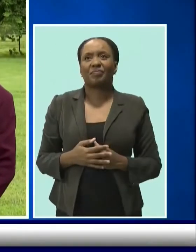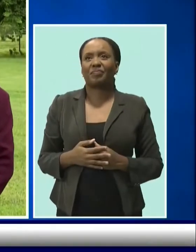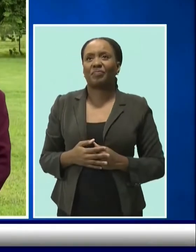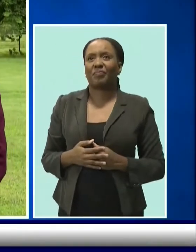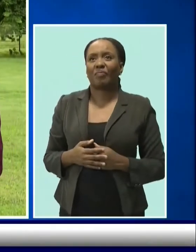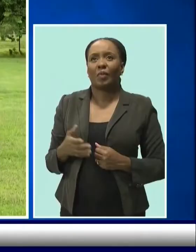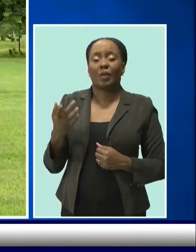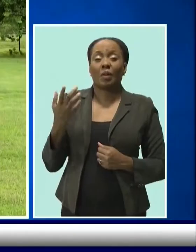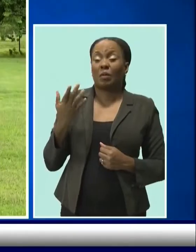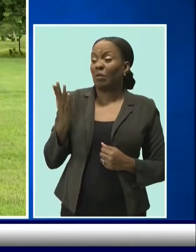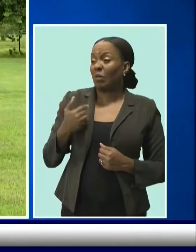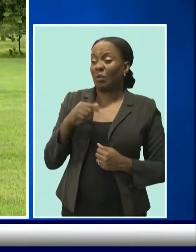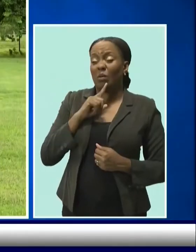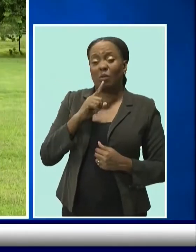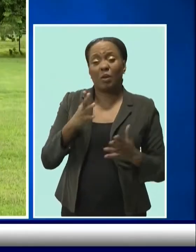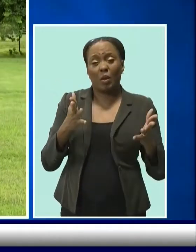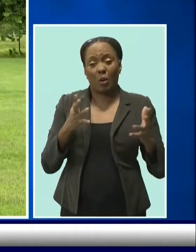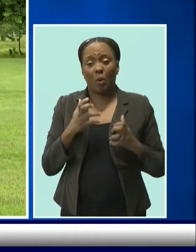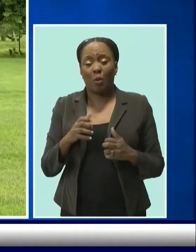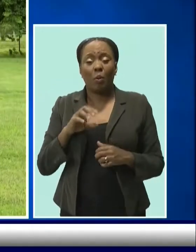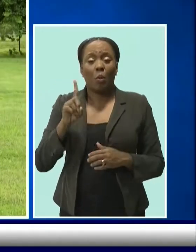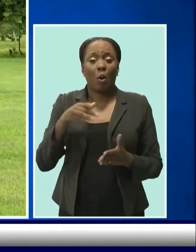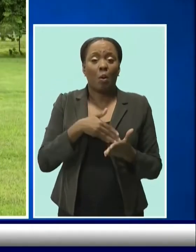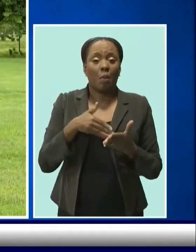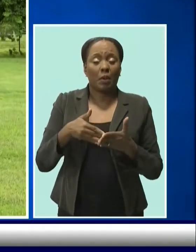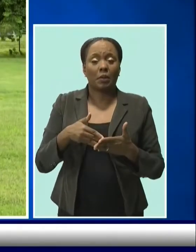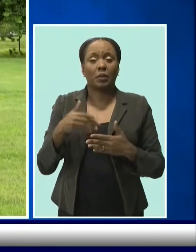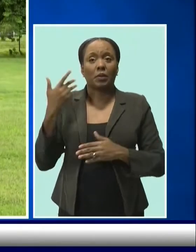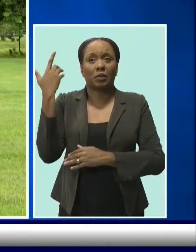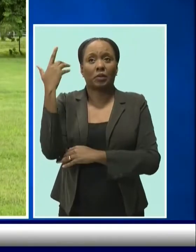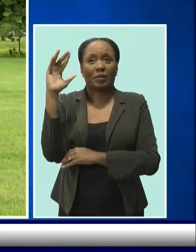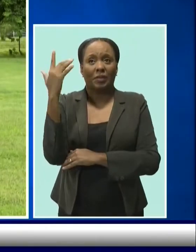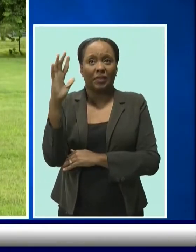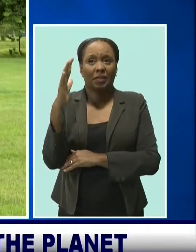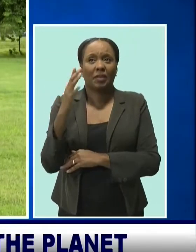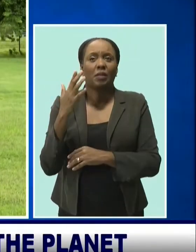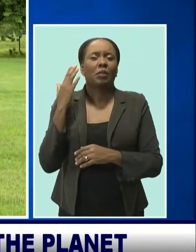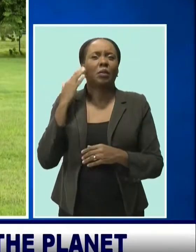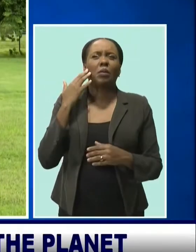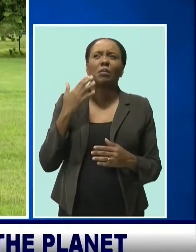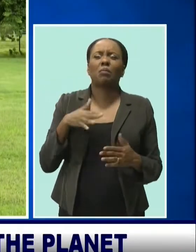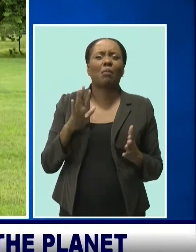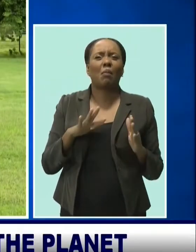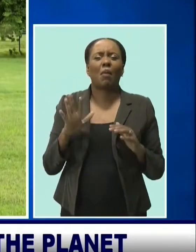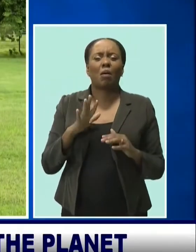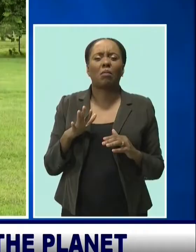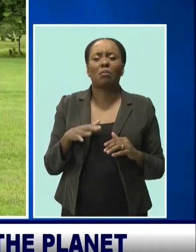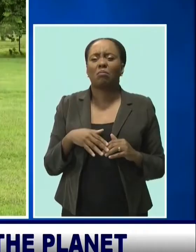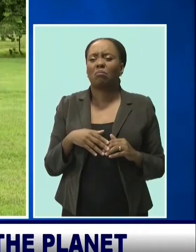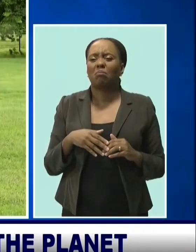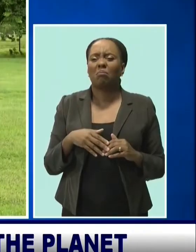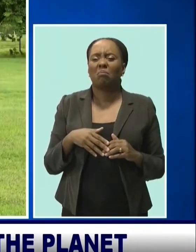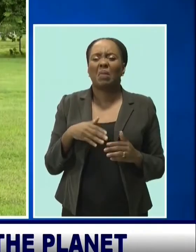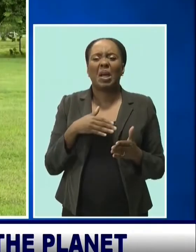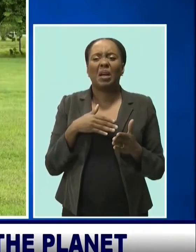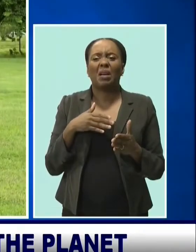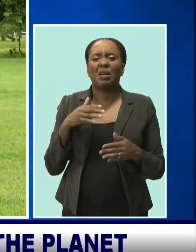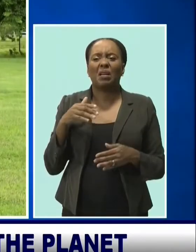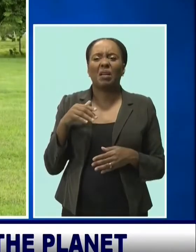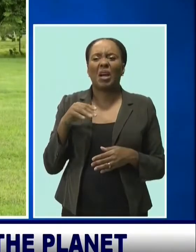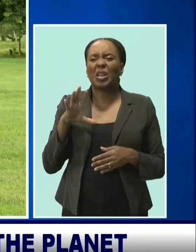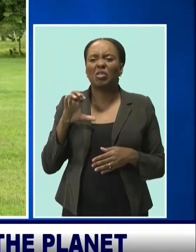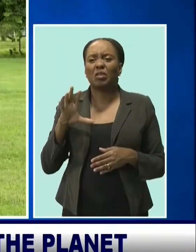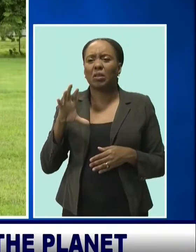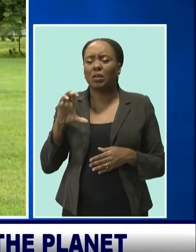one million trees around Barbados. We have gone up in the hundreds of thousands already. I don't have the